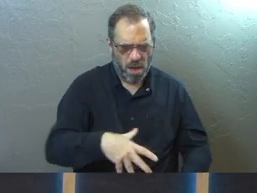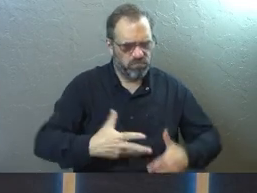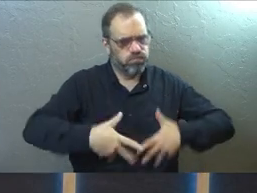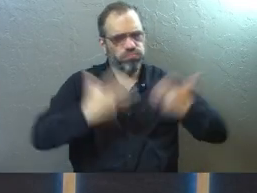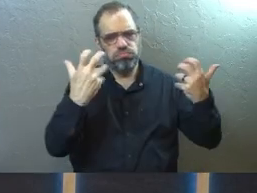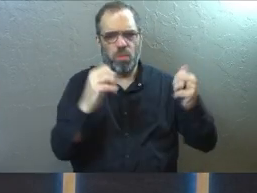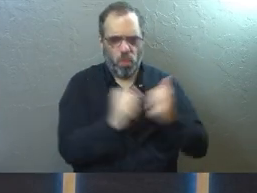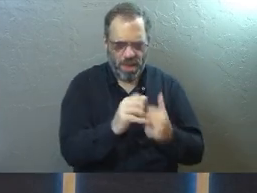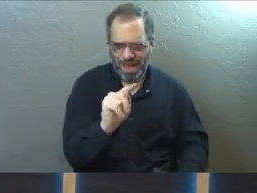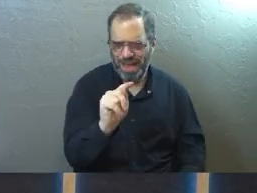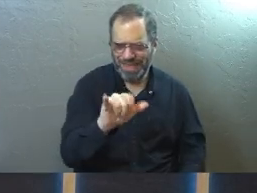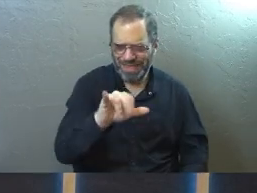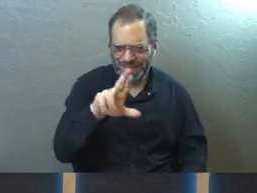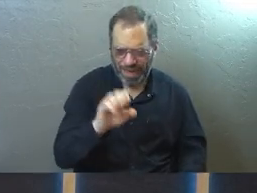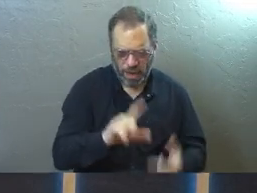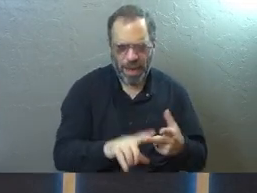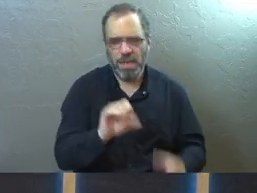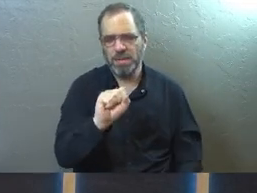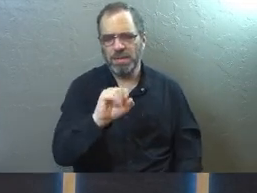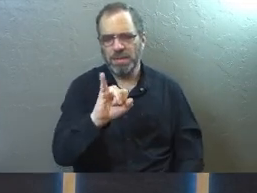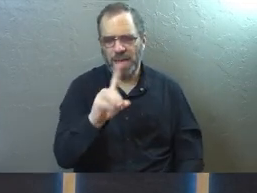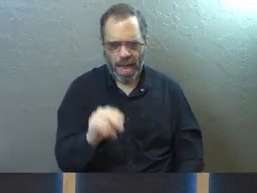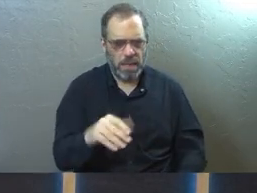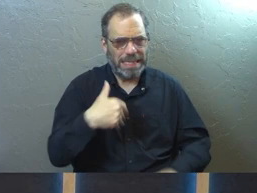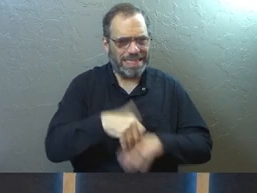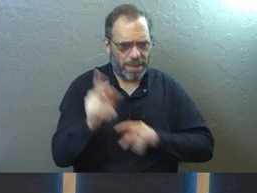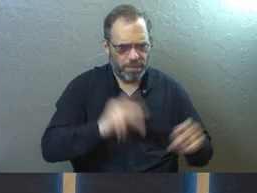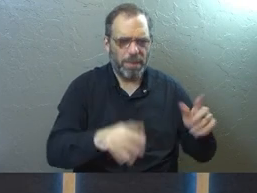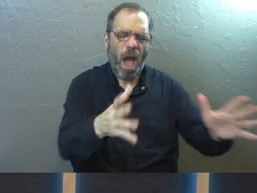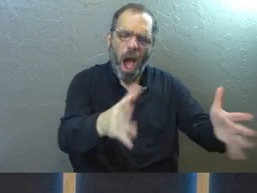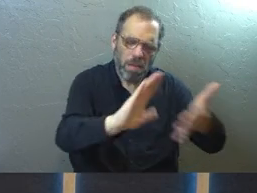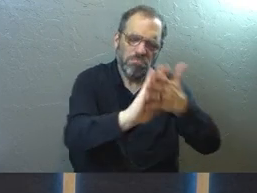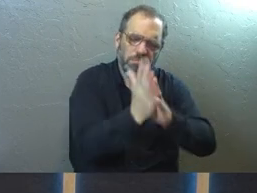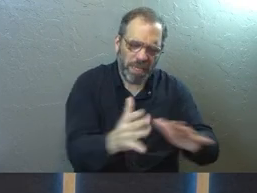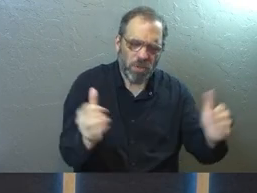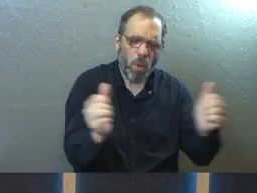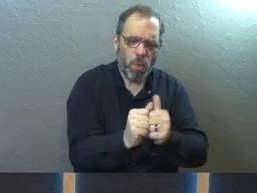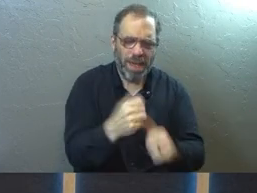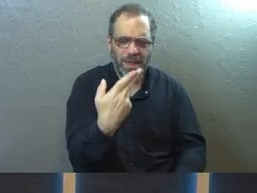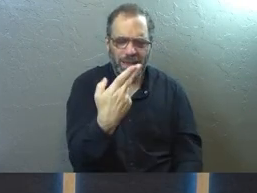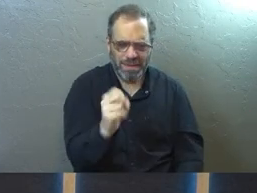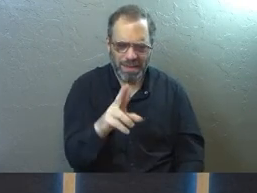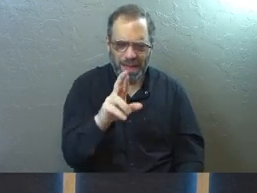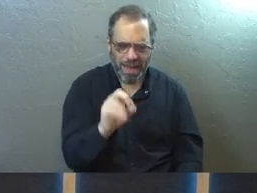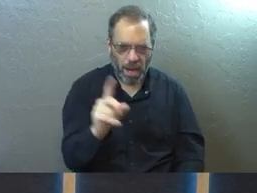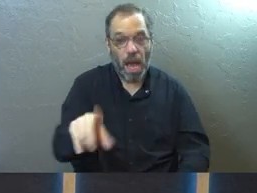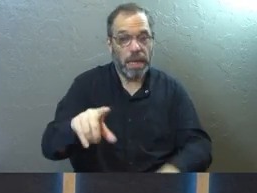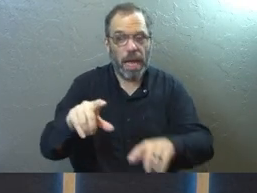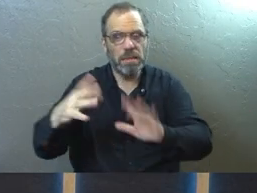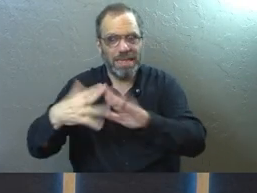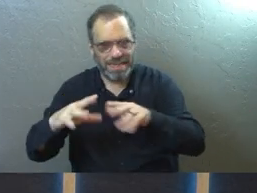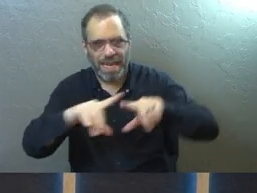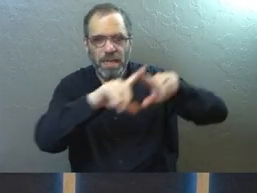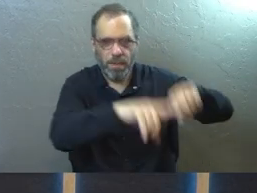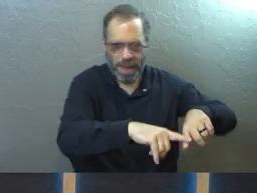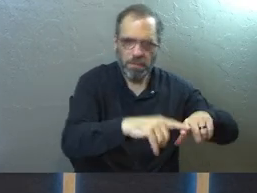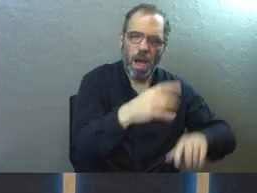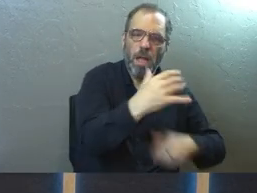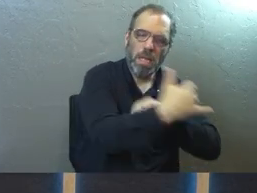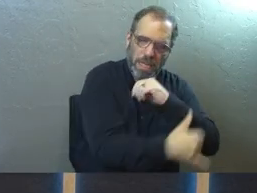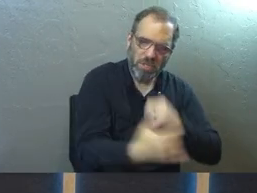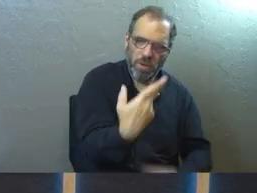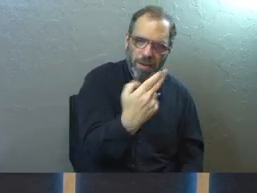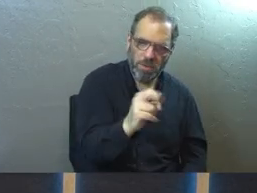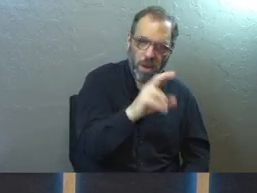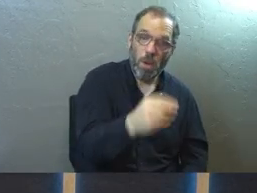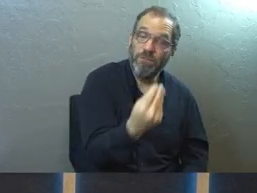people of Tyre and Sidon, so they sent a delegation to make peace with Herod because their cities were dependent upon Herod's country for